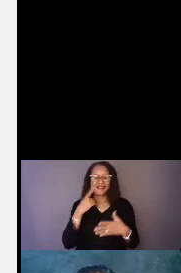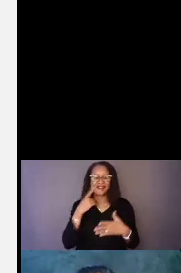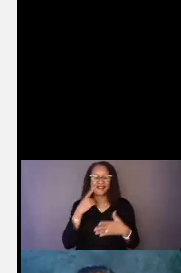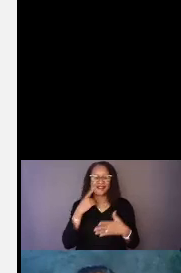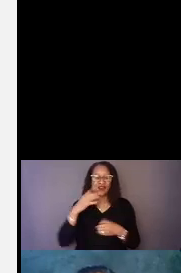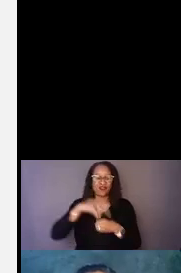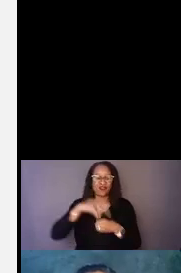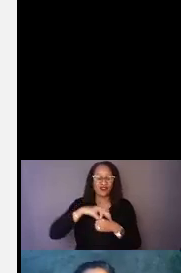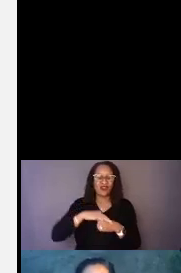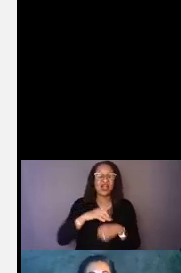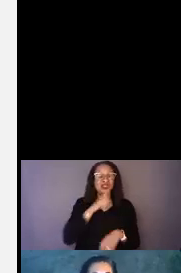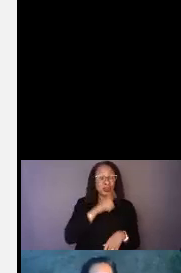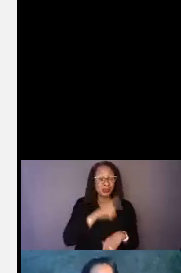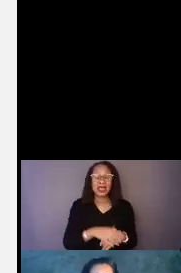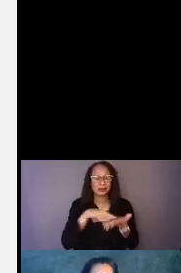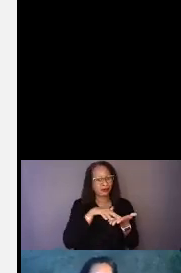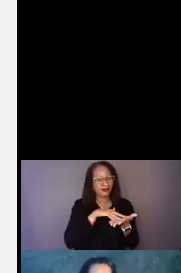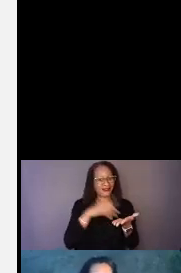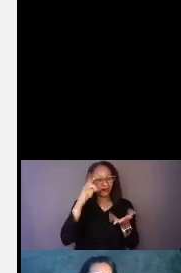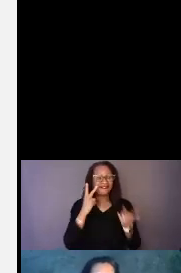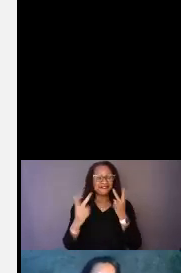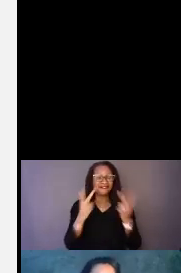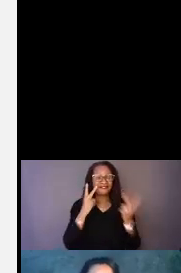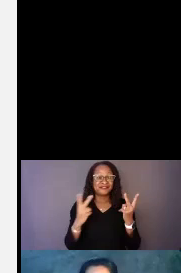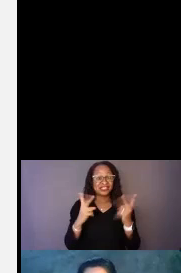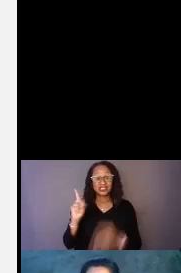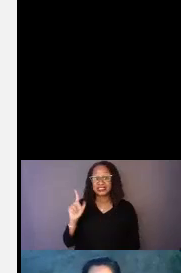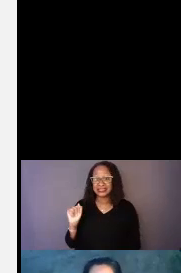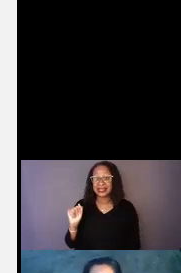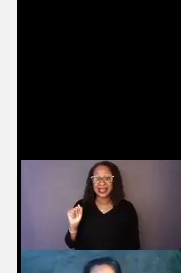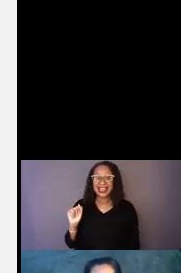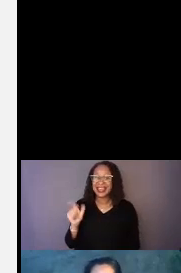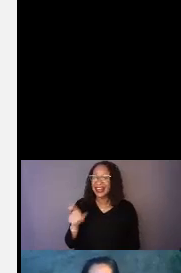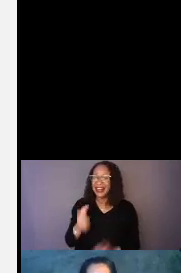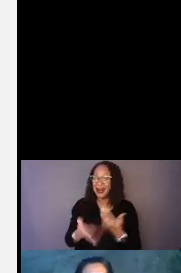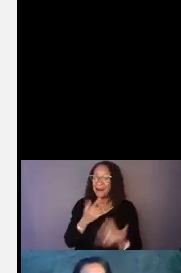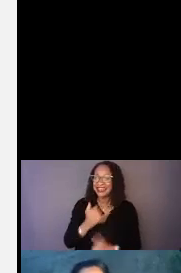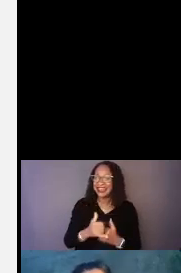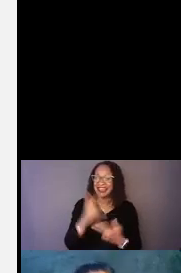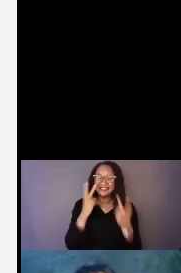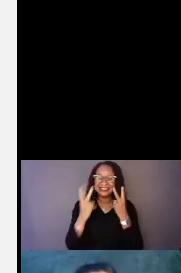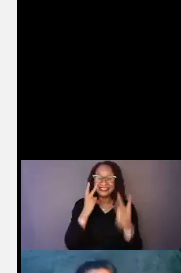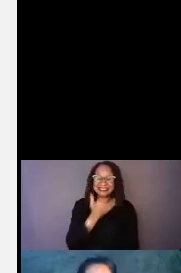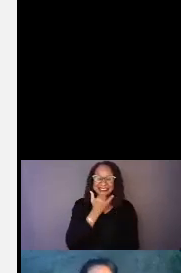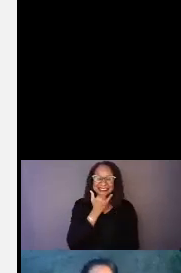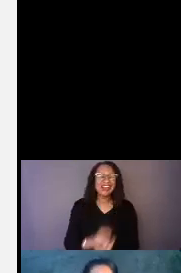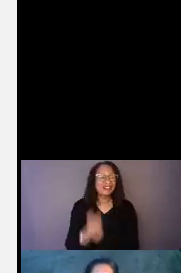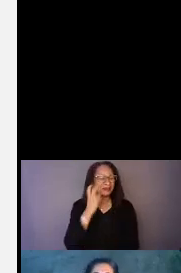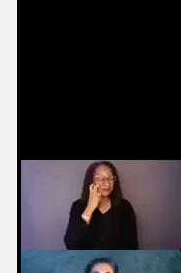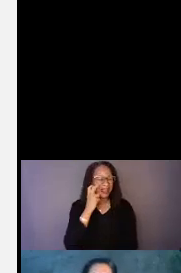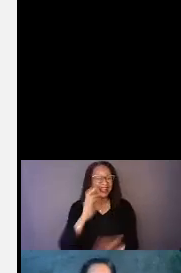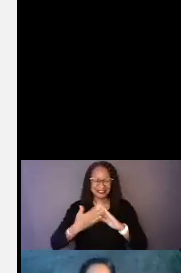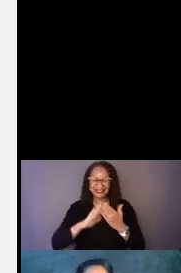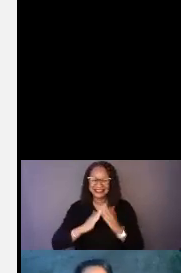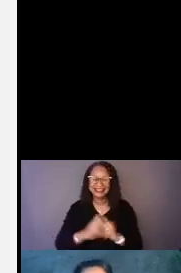true. Because Braille is for the visually, look, was going say visually impaired, but I cut myself for the blind community. So